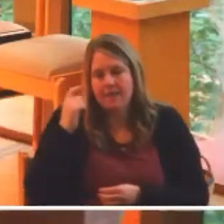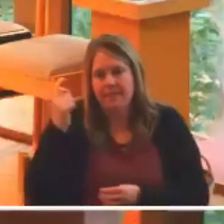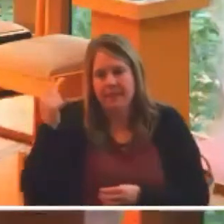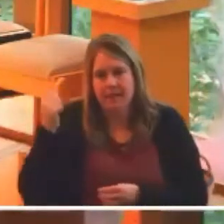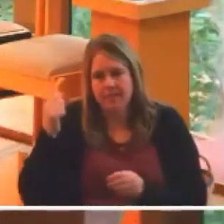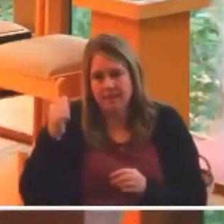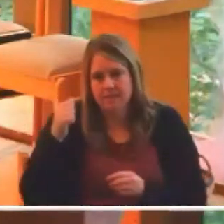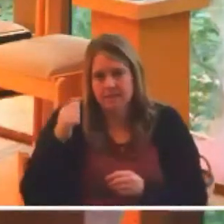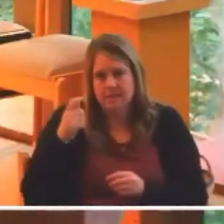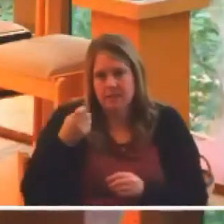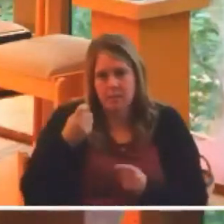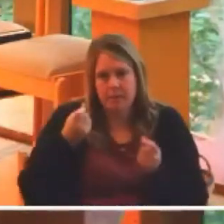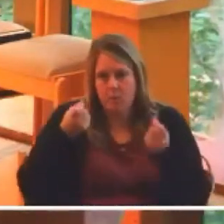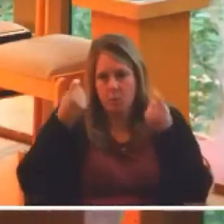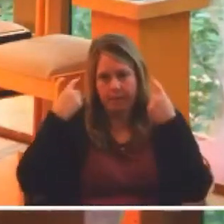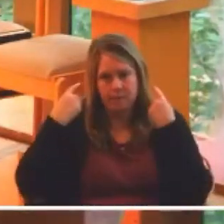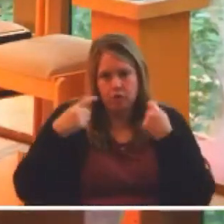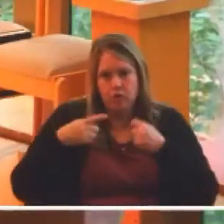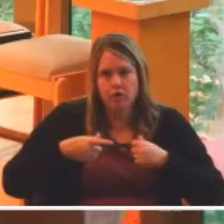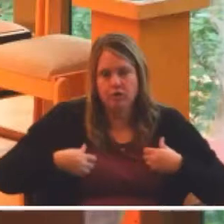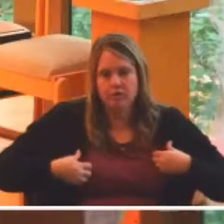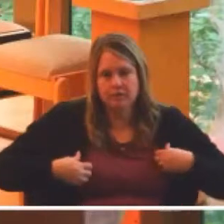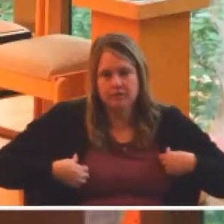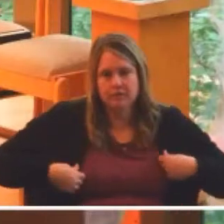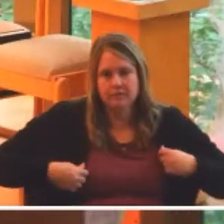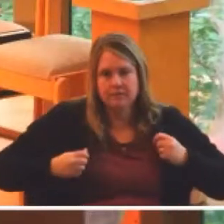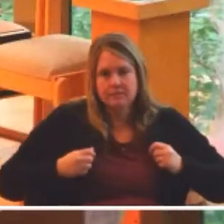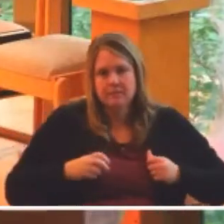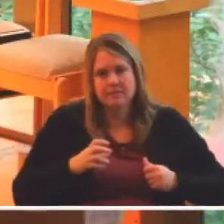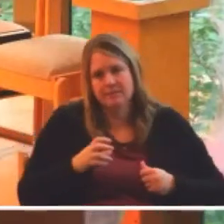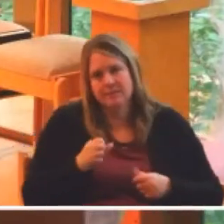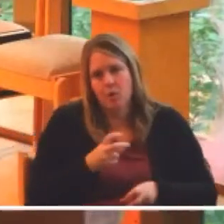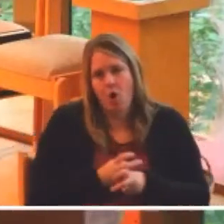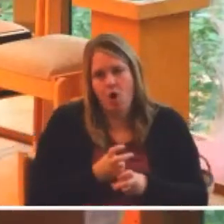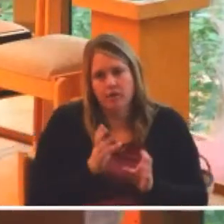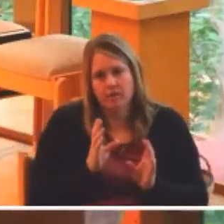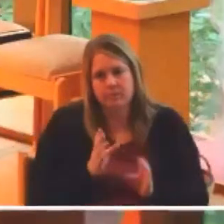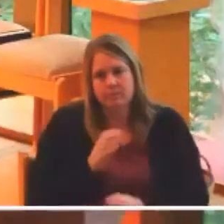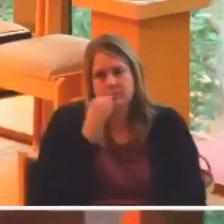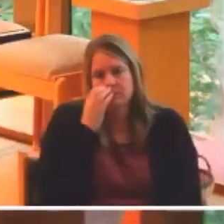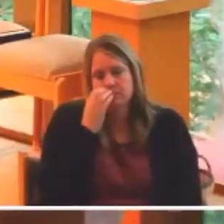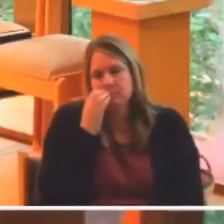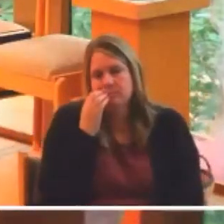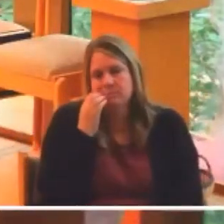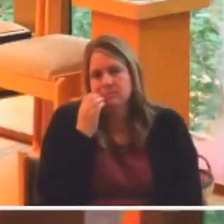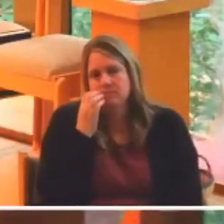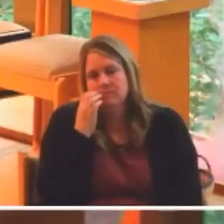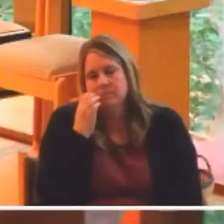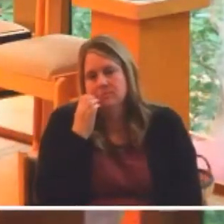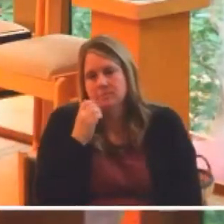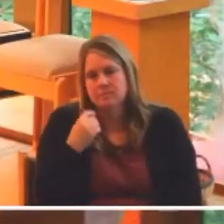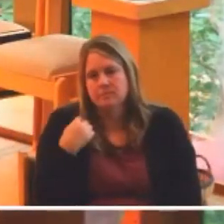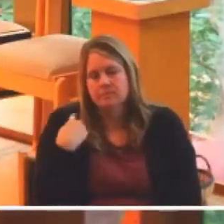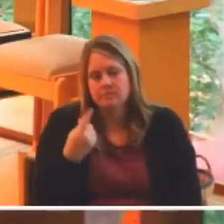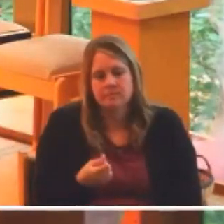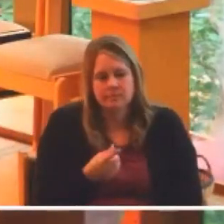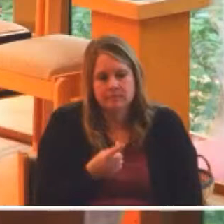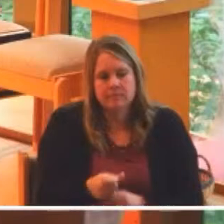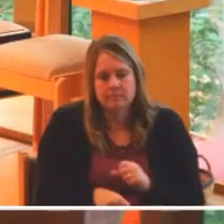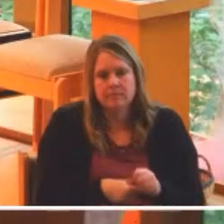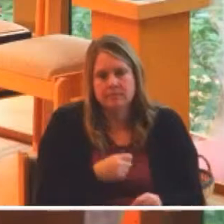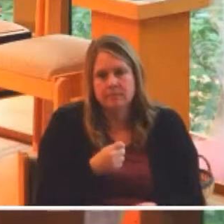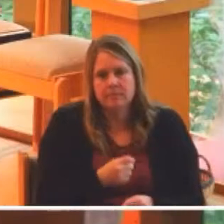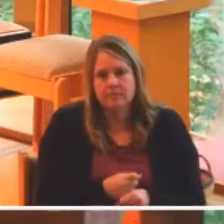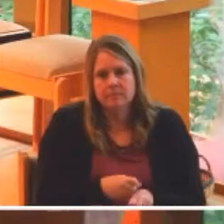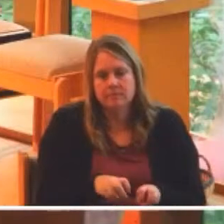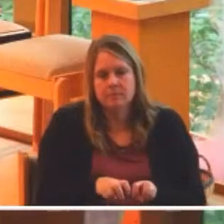felt so confident and convicted that we should have a service like this is because for the past year, a lot of ministers have sitting in pulpits